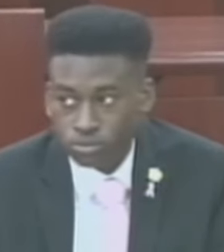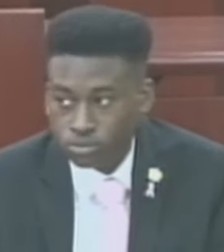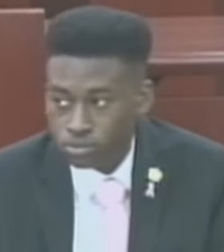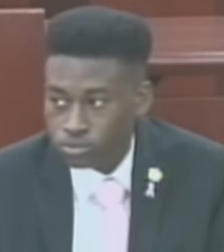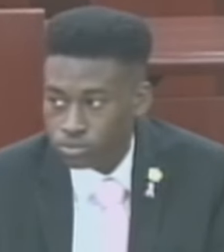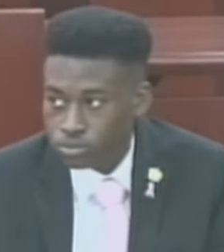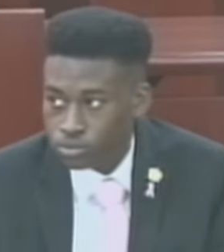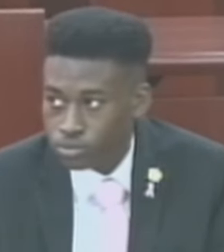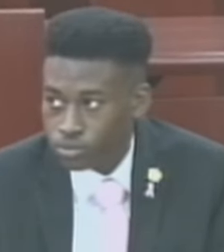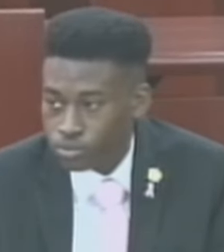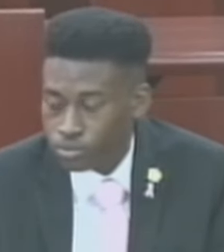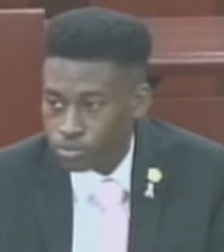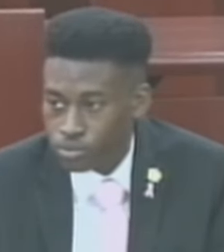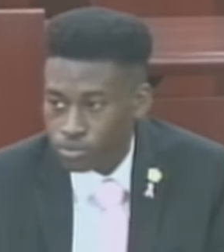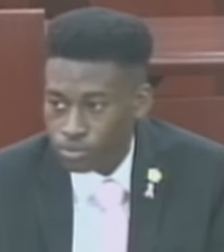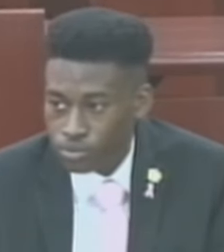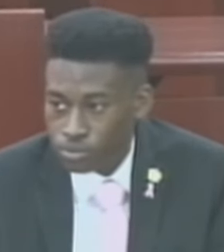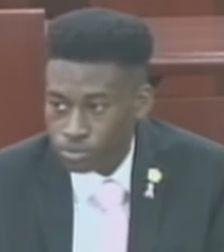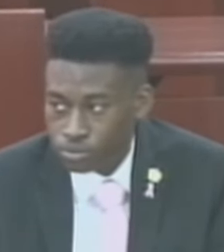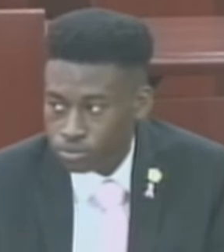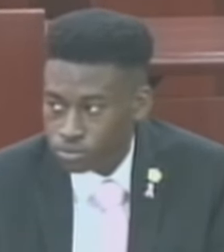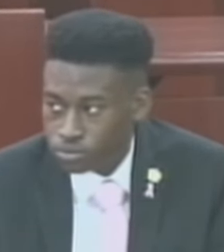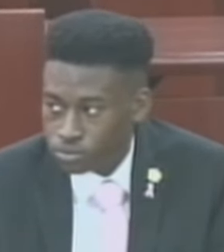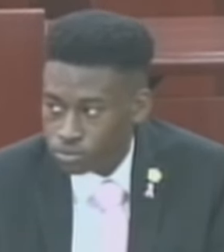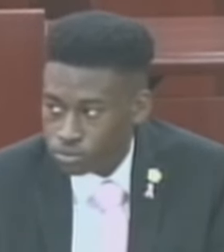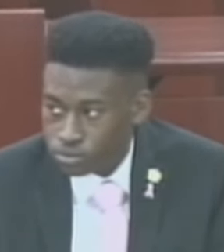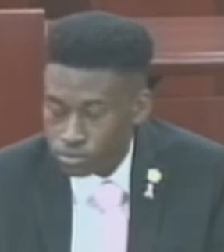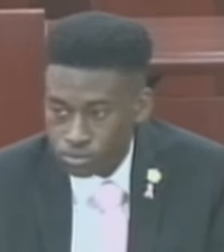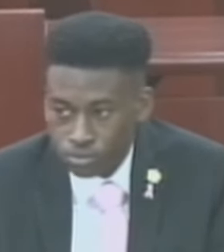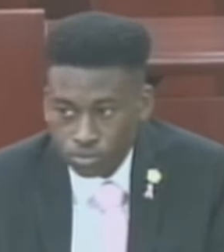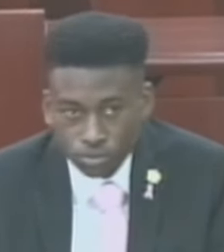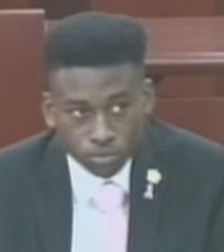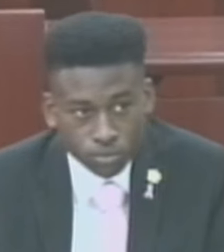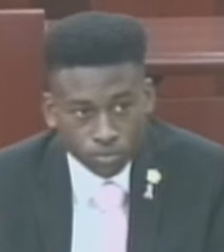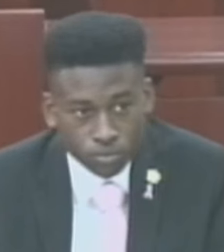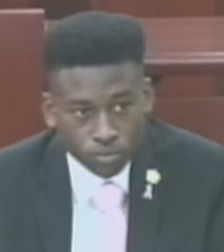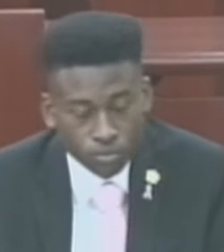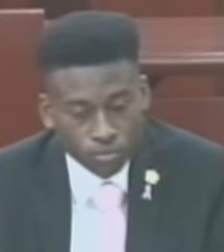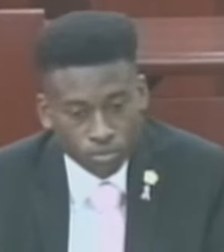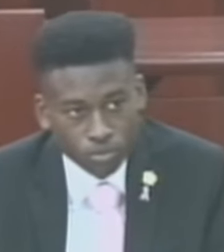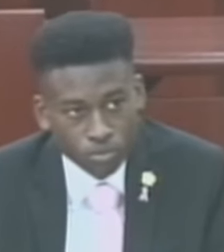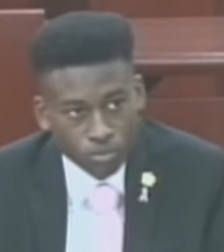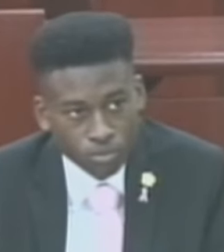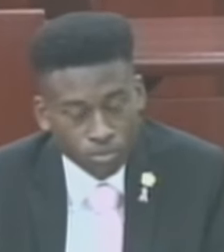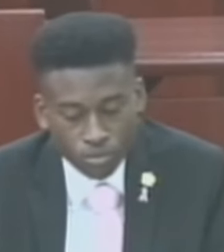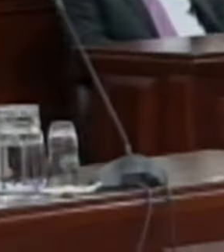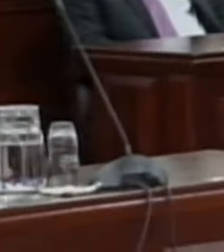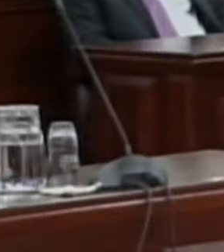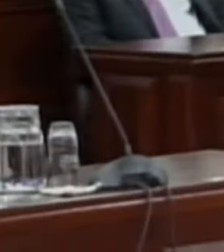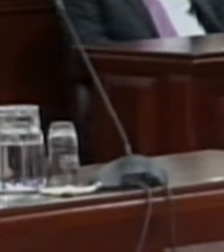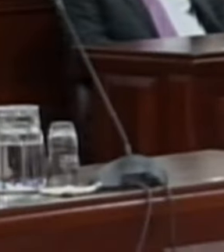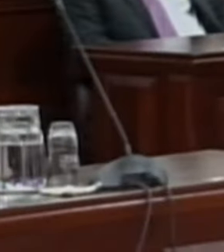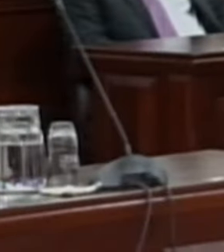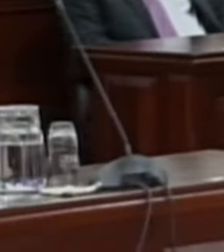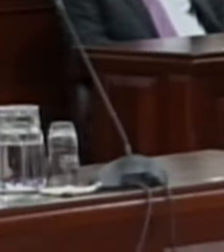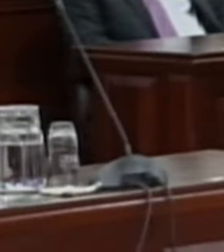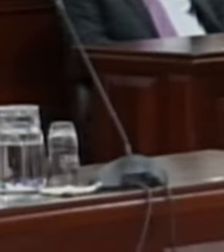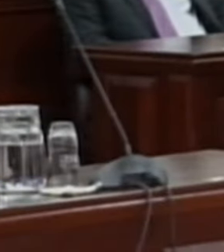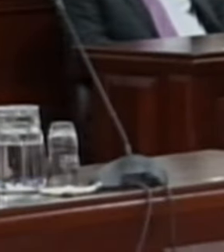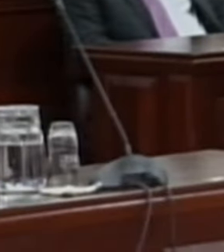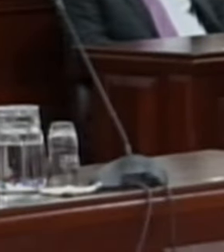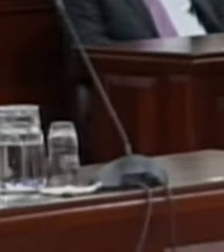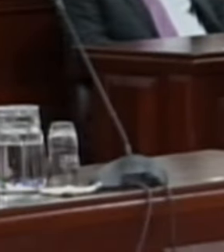Yes. I would want to make a brief statement at this closing juncture